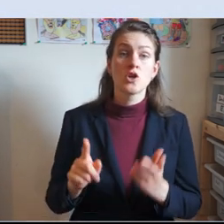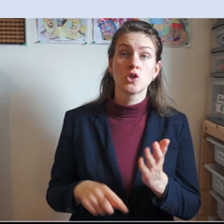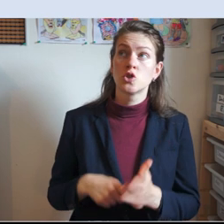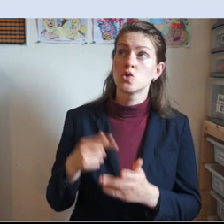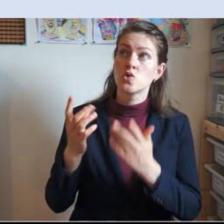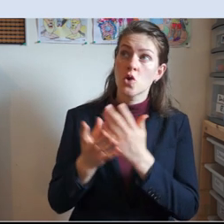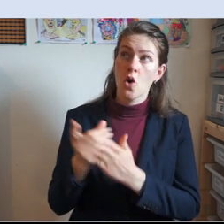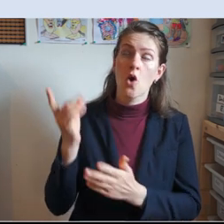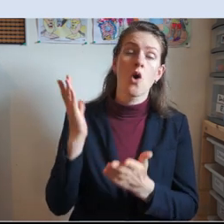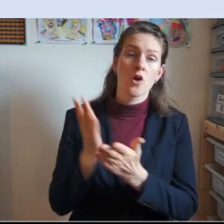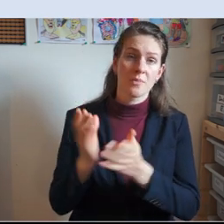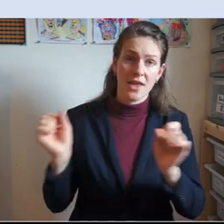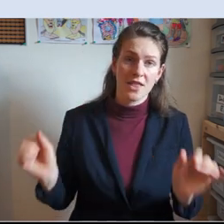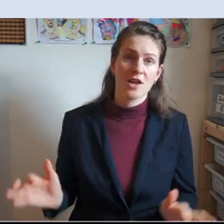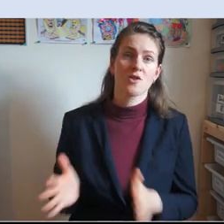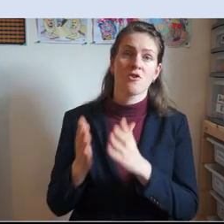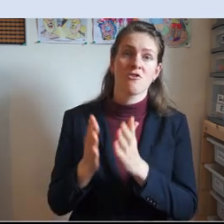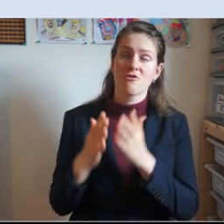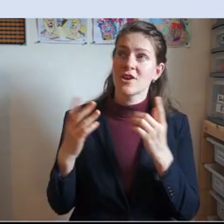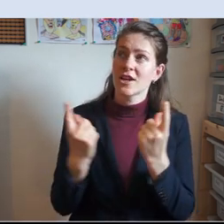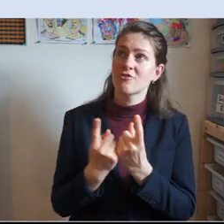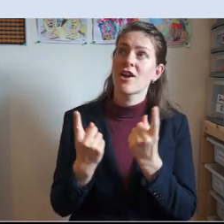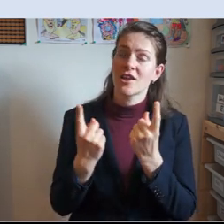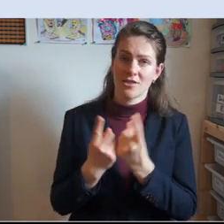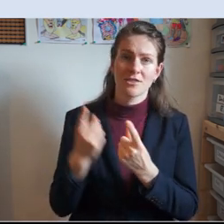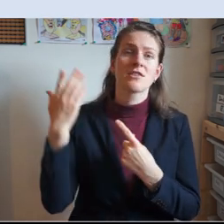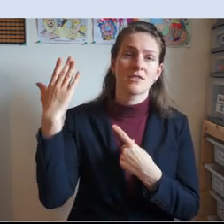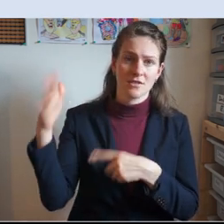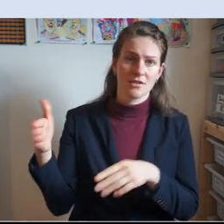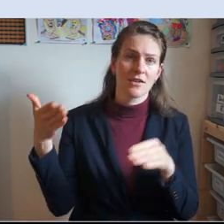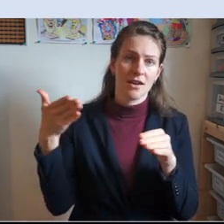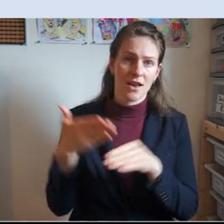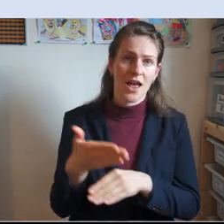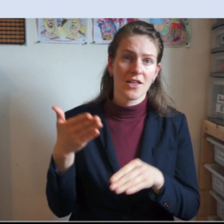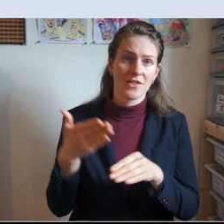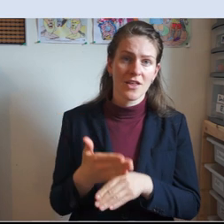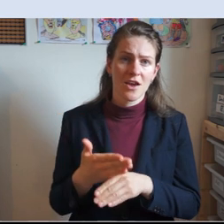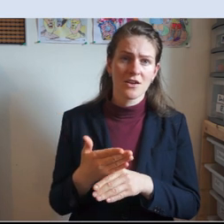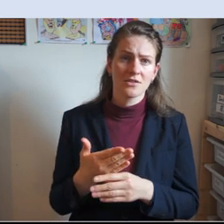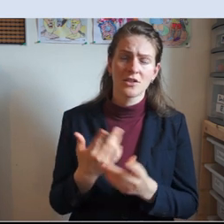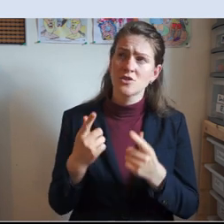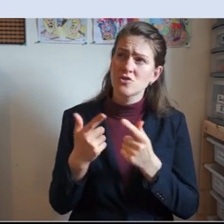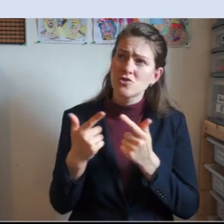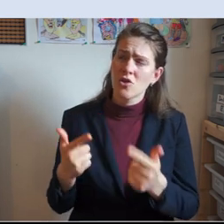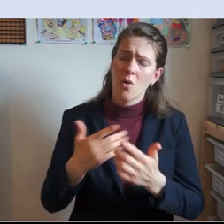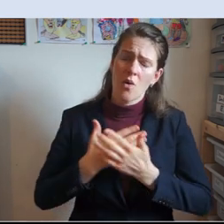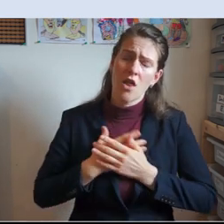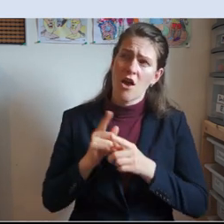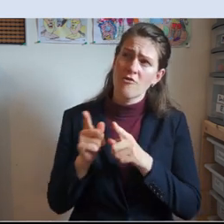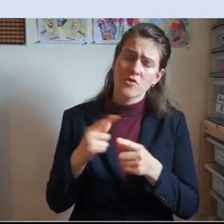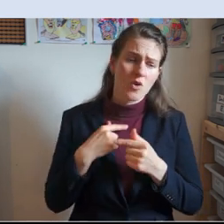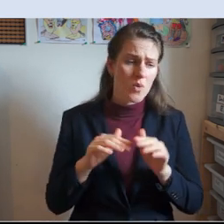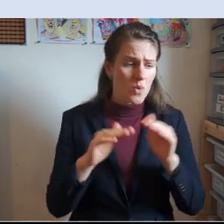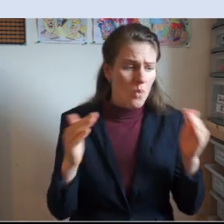All God be the glory, great things he hath done, So